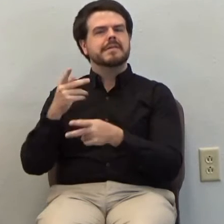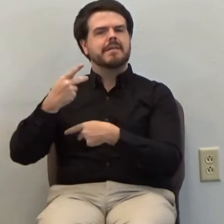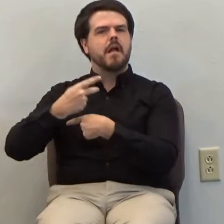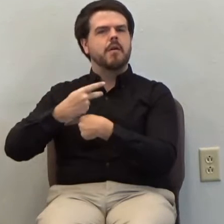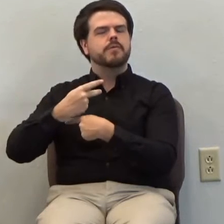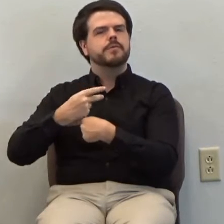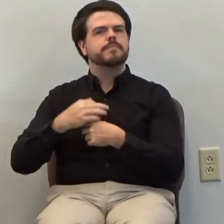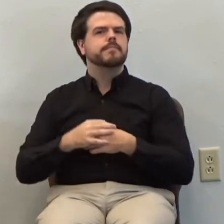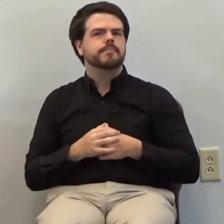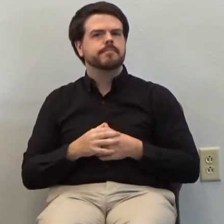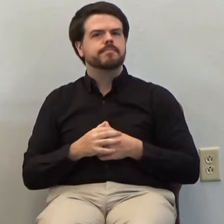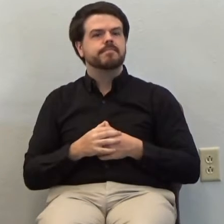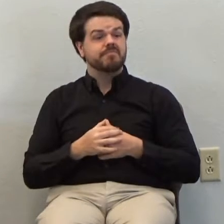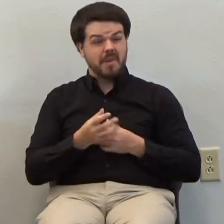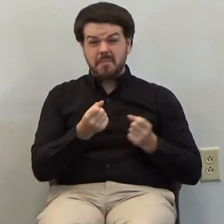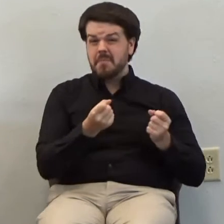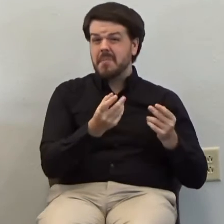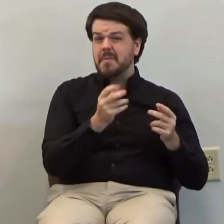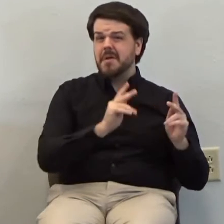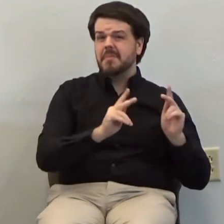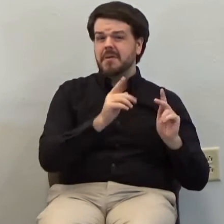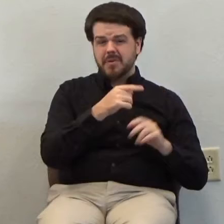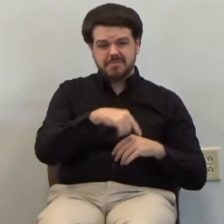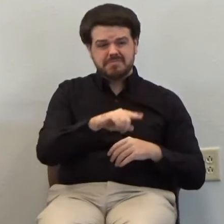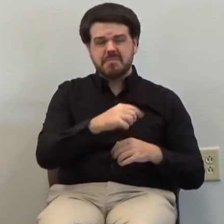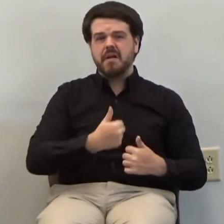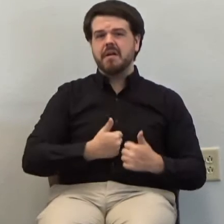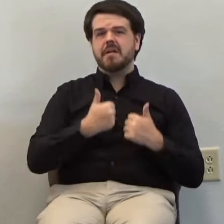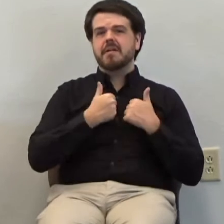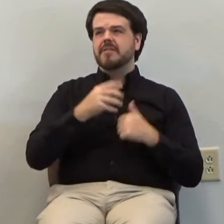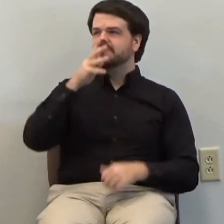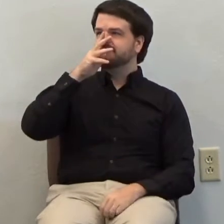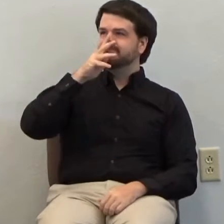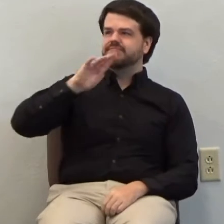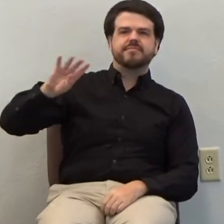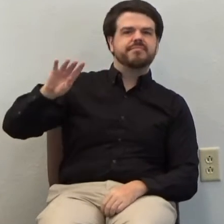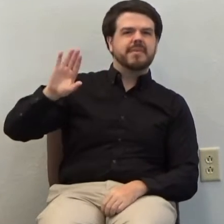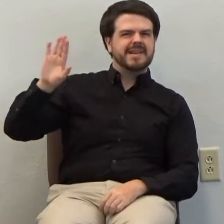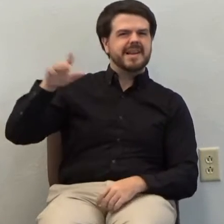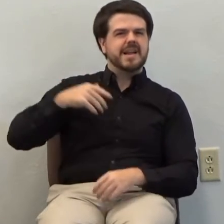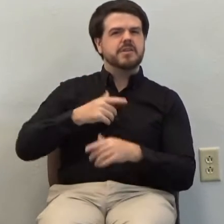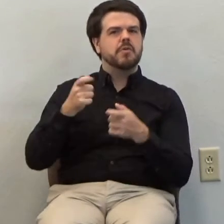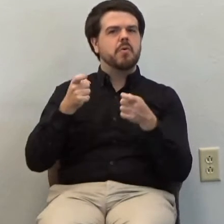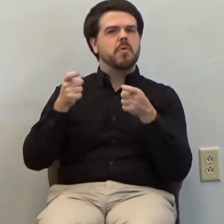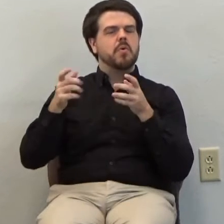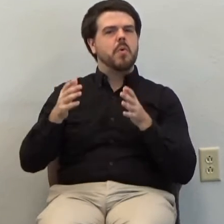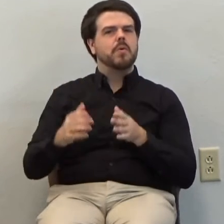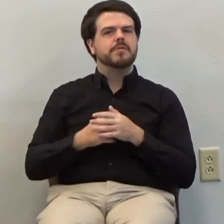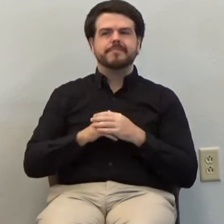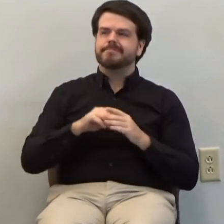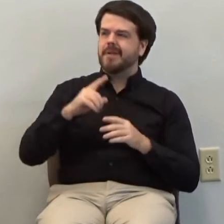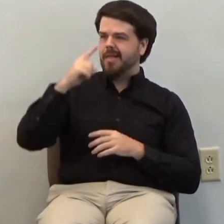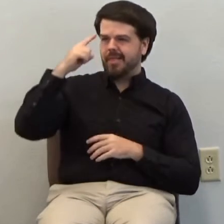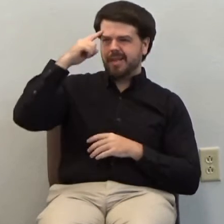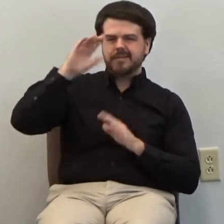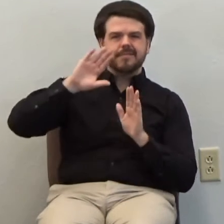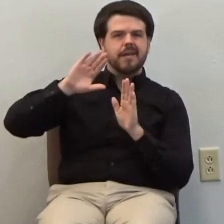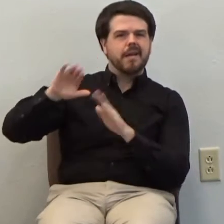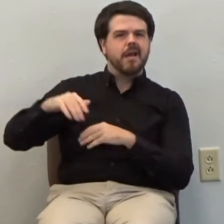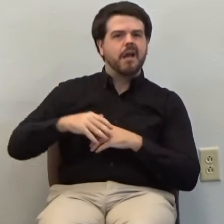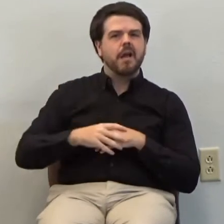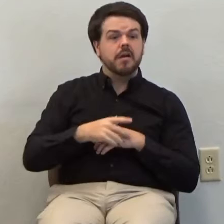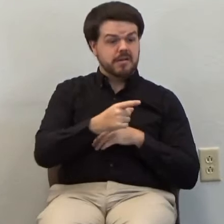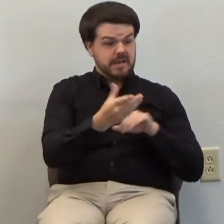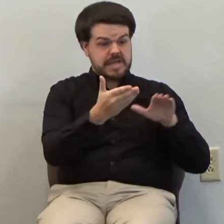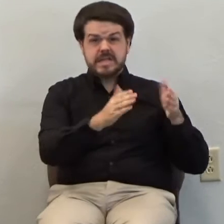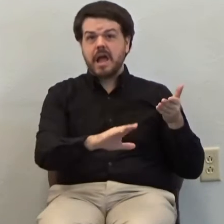Many people live their lives by their own rules. They reject His Lordship completely. And when death comes, they think